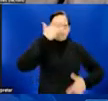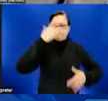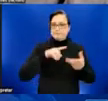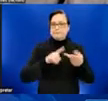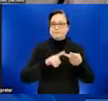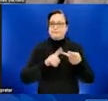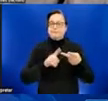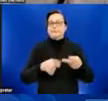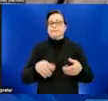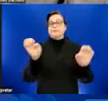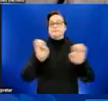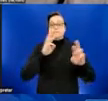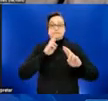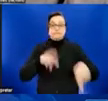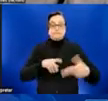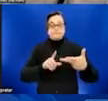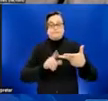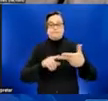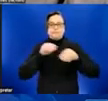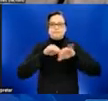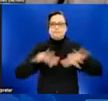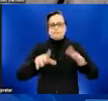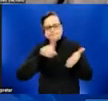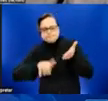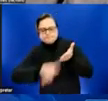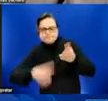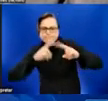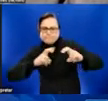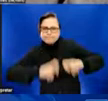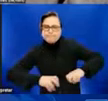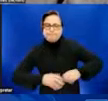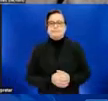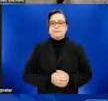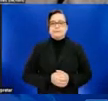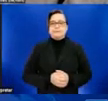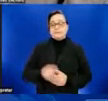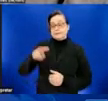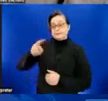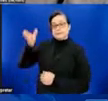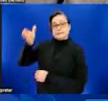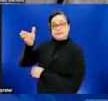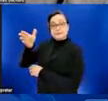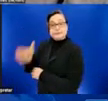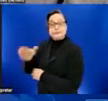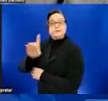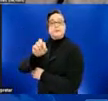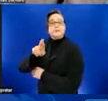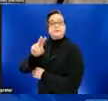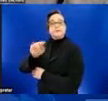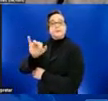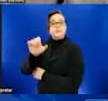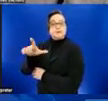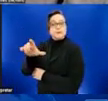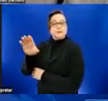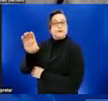investigations. Second, we'll hear from Dr. Neal Carnes, the LGBTQ plus